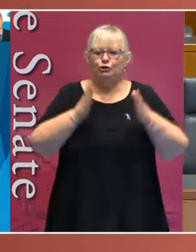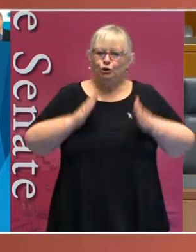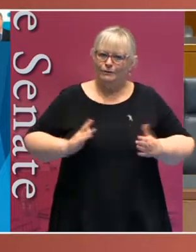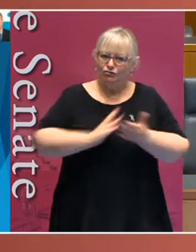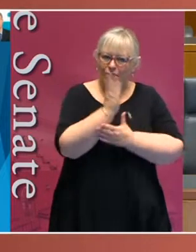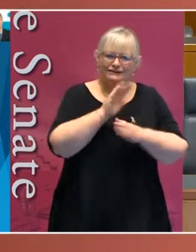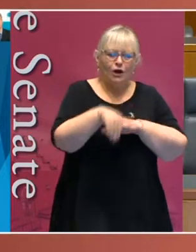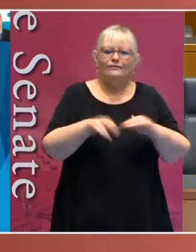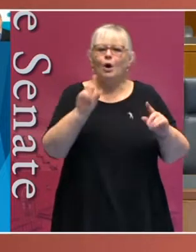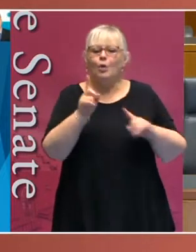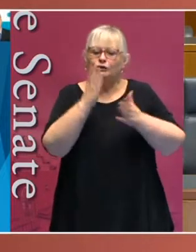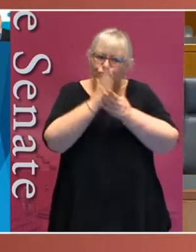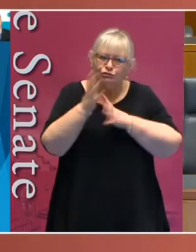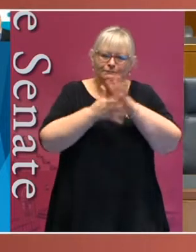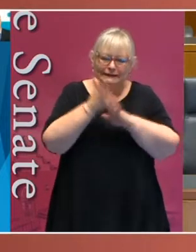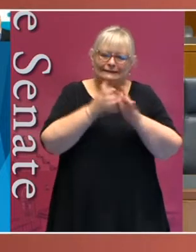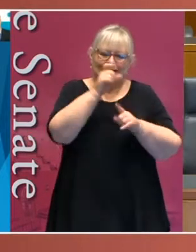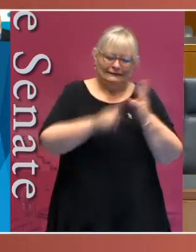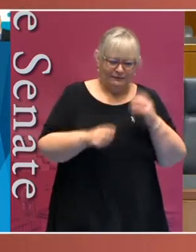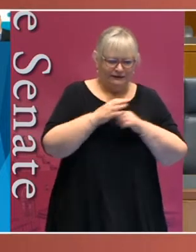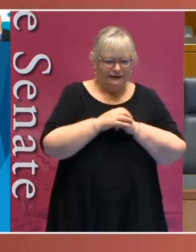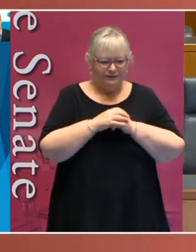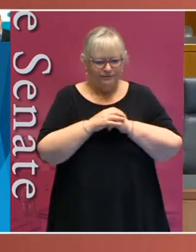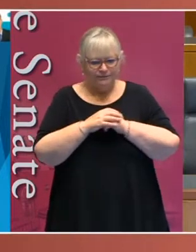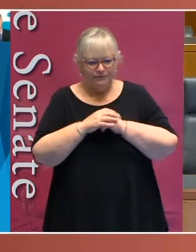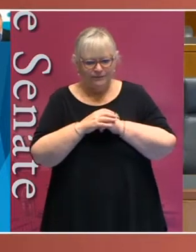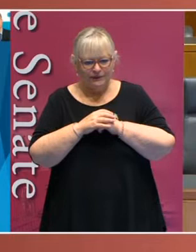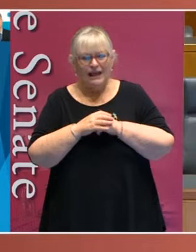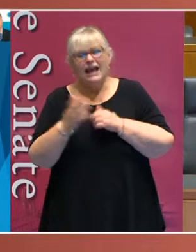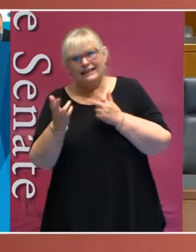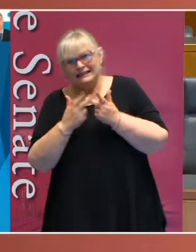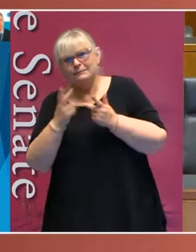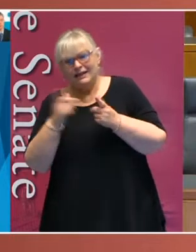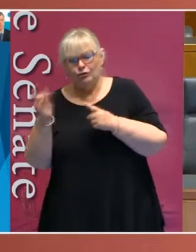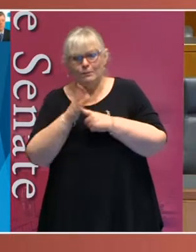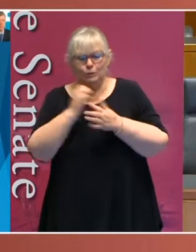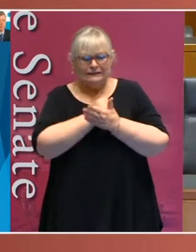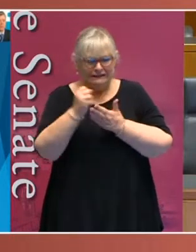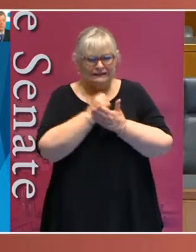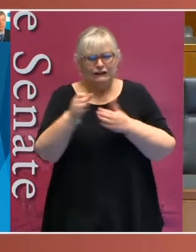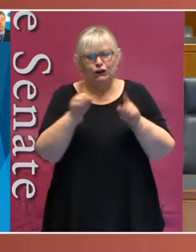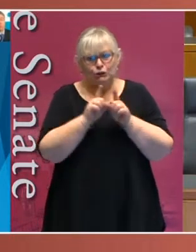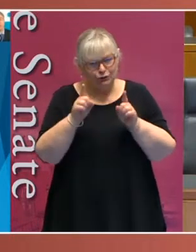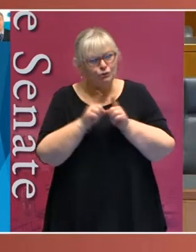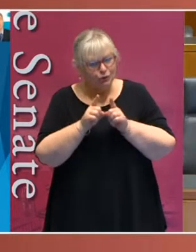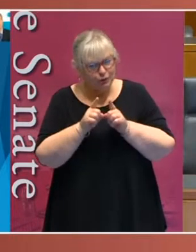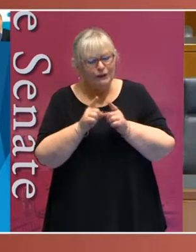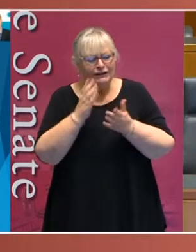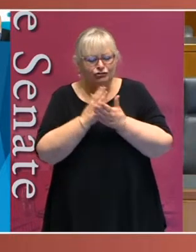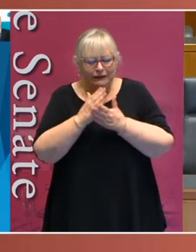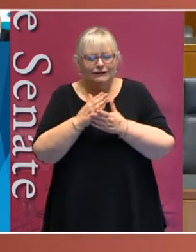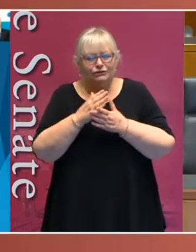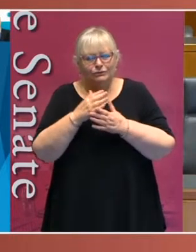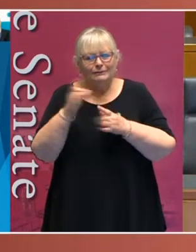disability. And there are some other important statistics which it is important that people are aware of.